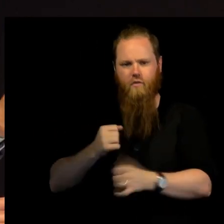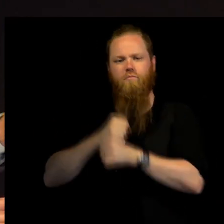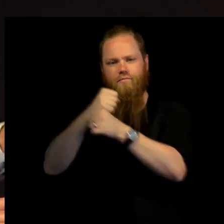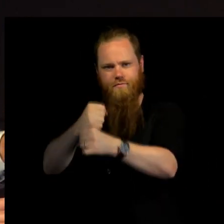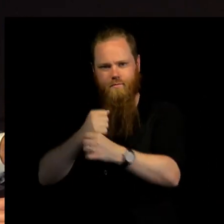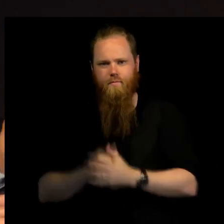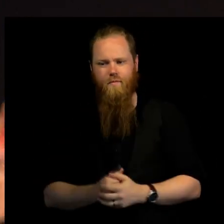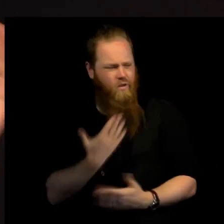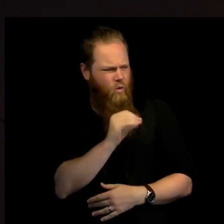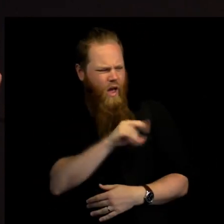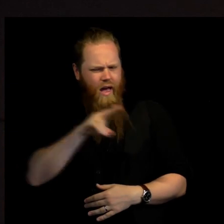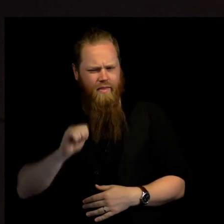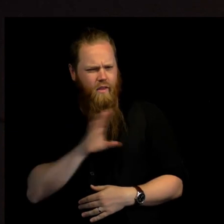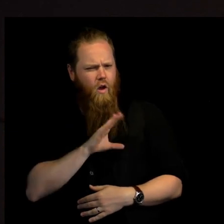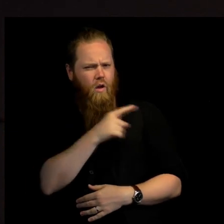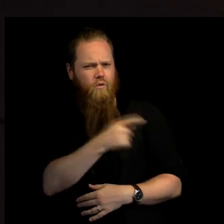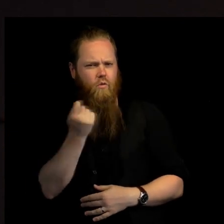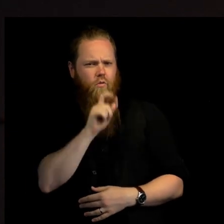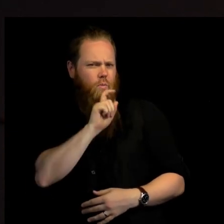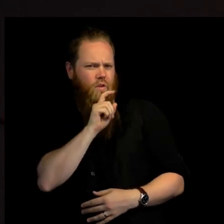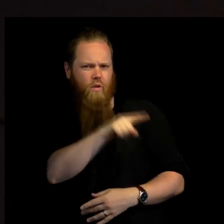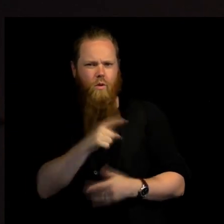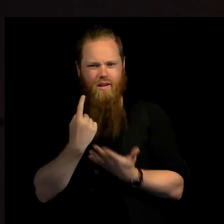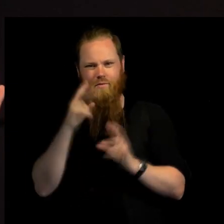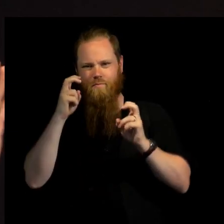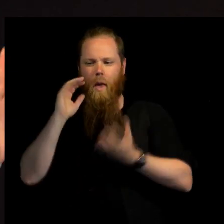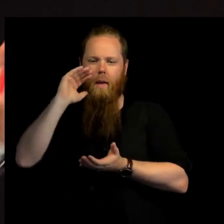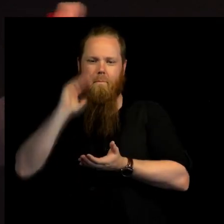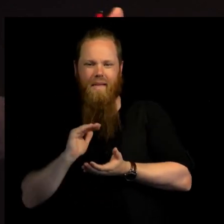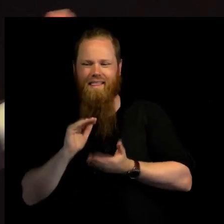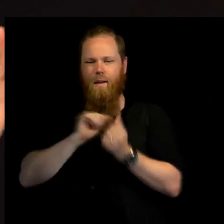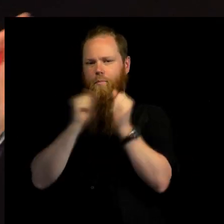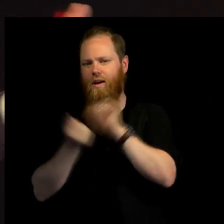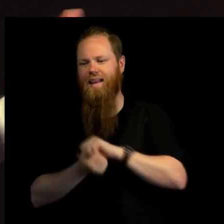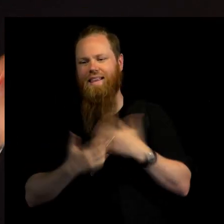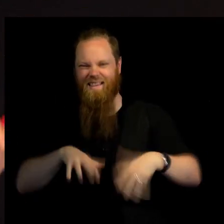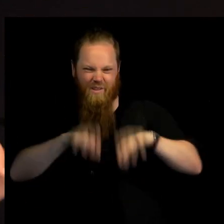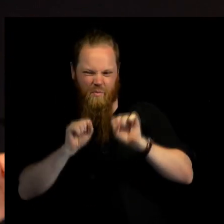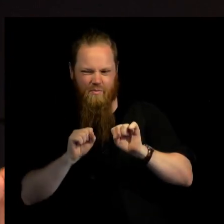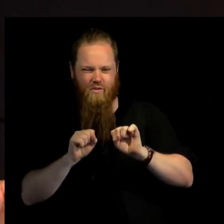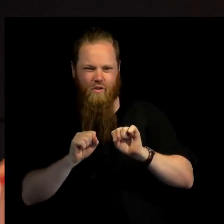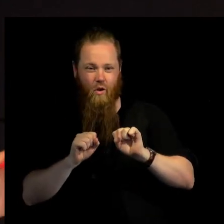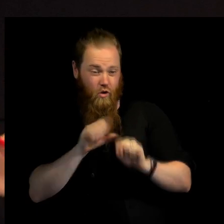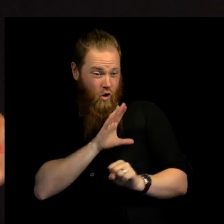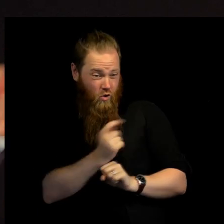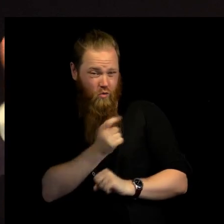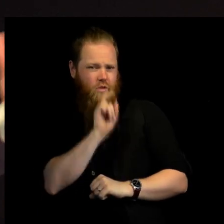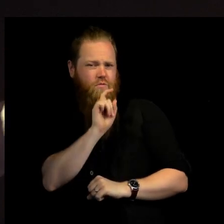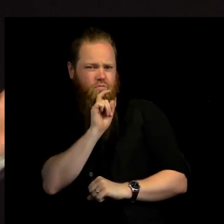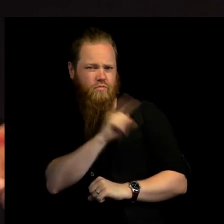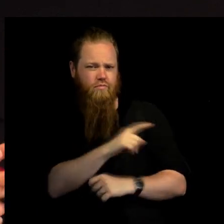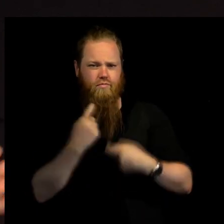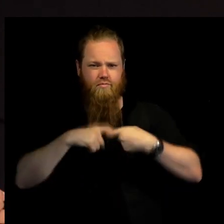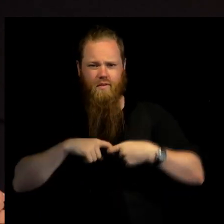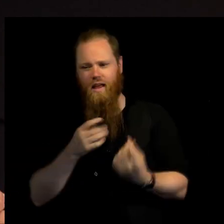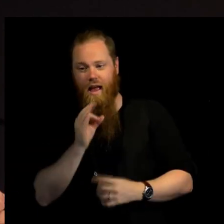do you just have a comment? I mean, you're less political, in a sense, your mandate. Do you have a comment on this discussion, whether the UN speaks